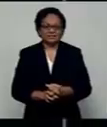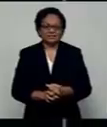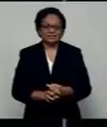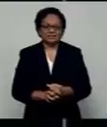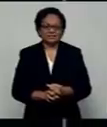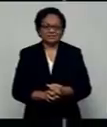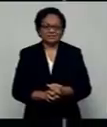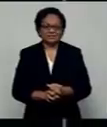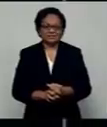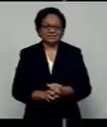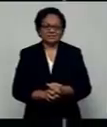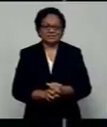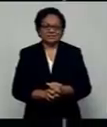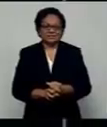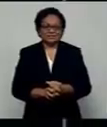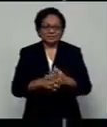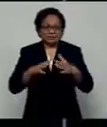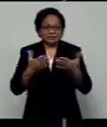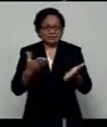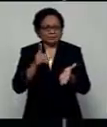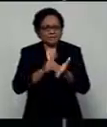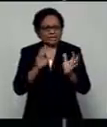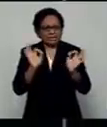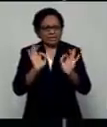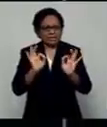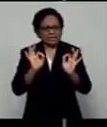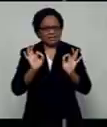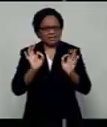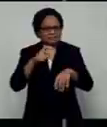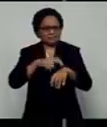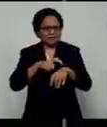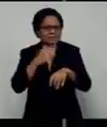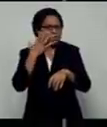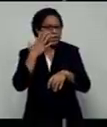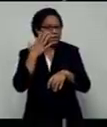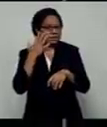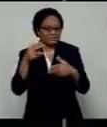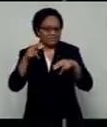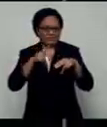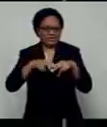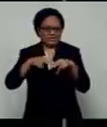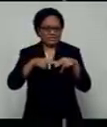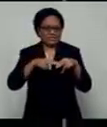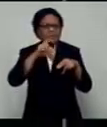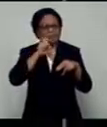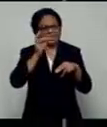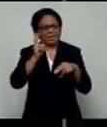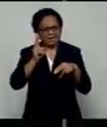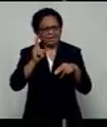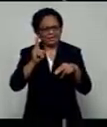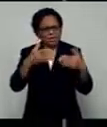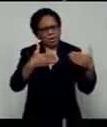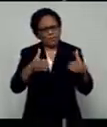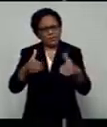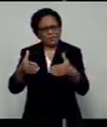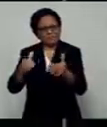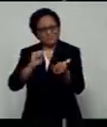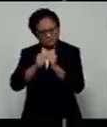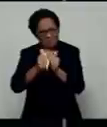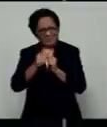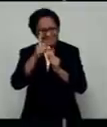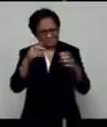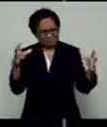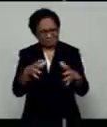There is no date or set period as to when Fiji will return to sporting gatherings, but there has been a few